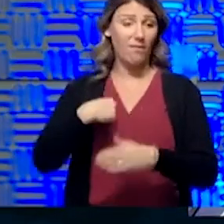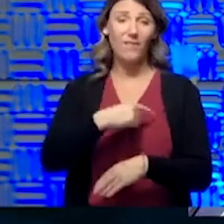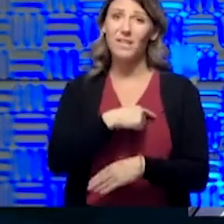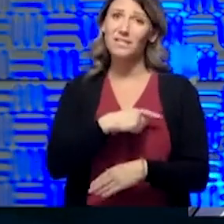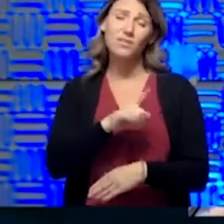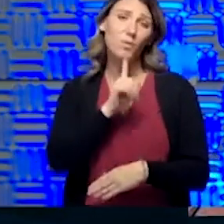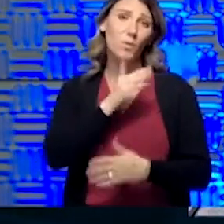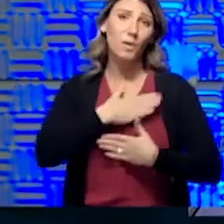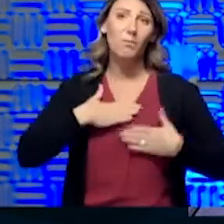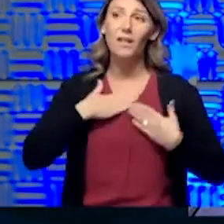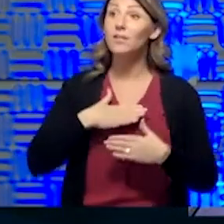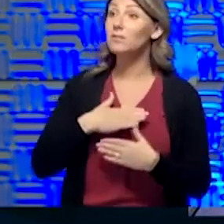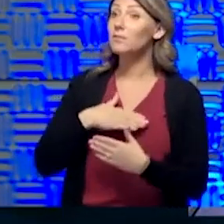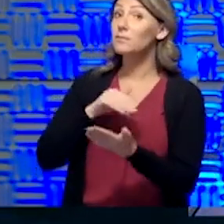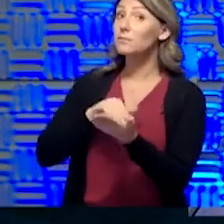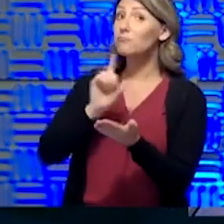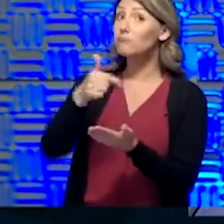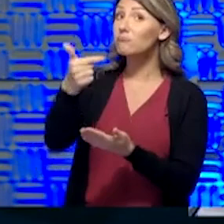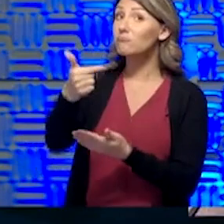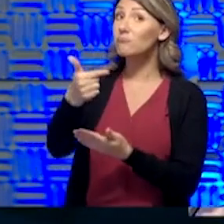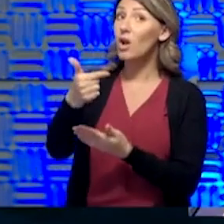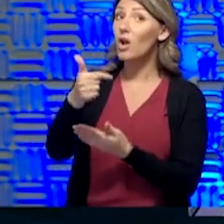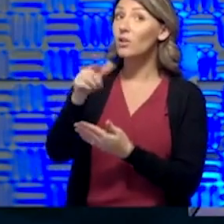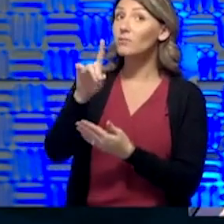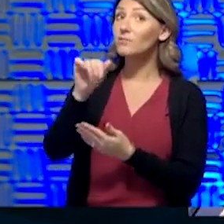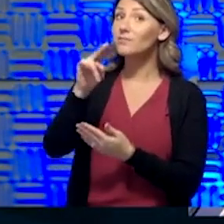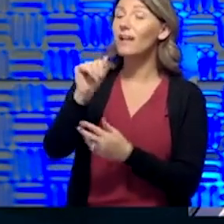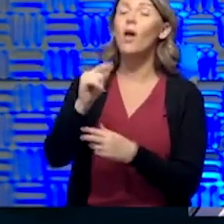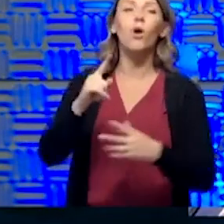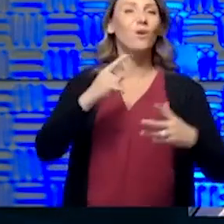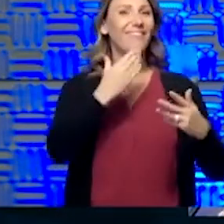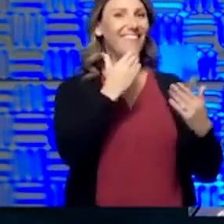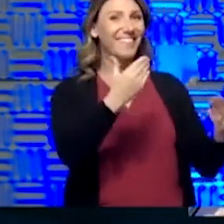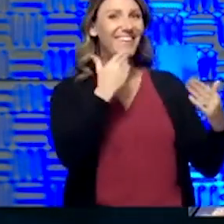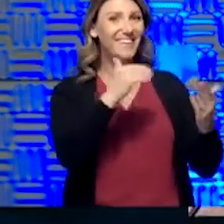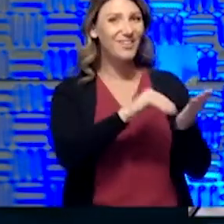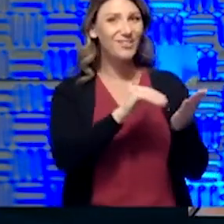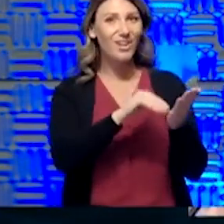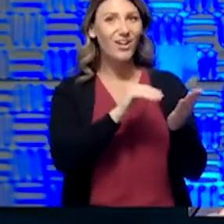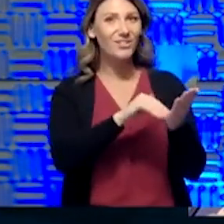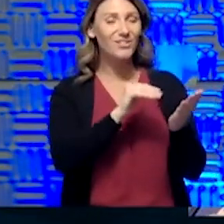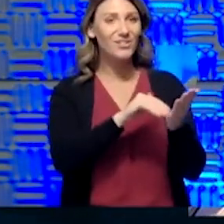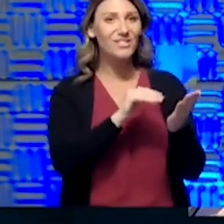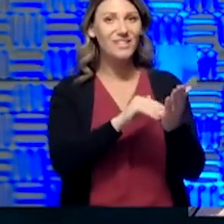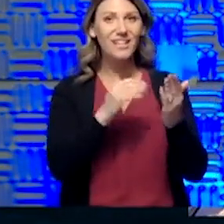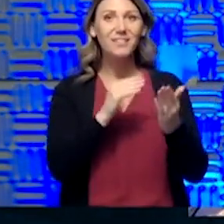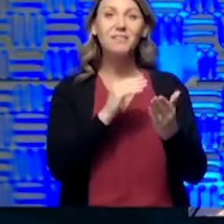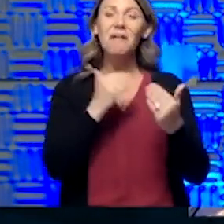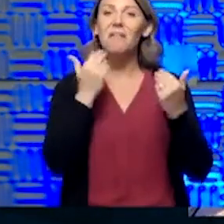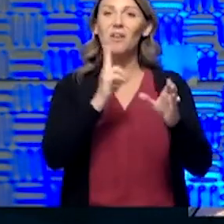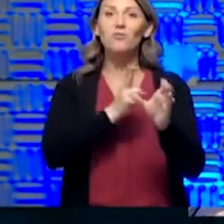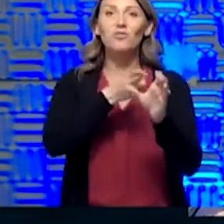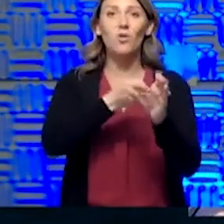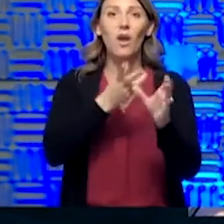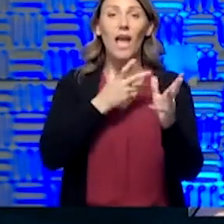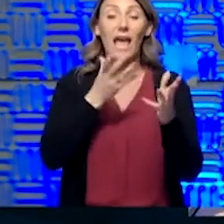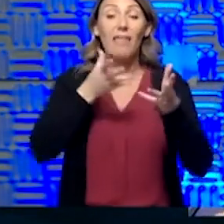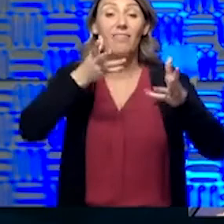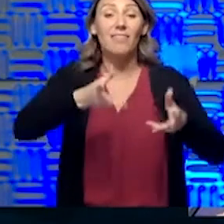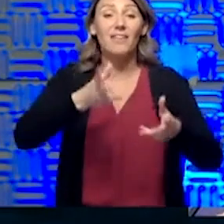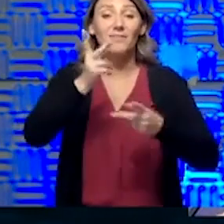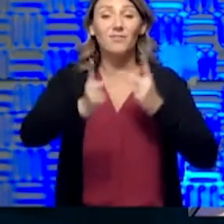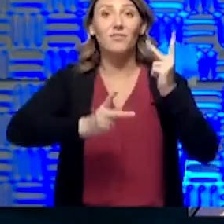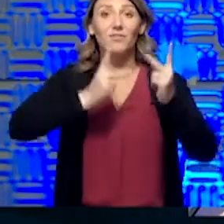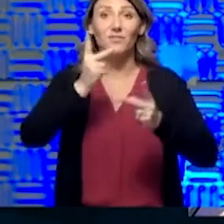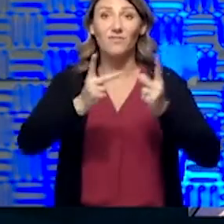is a real pleasure. Dr. Hockinson, any final thoughts today? Thank you for letting me – doctors, thank you for letting me join you. I leave you to visit with an